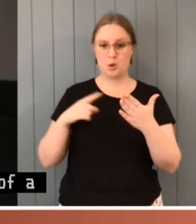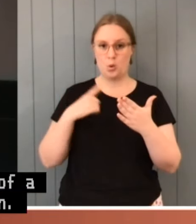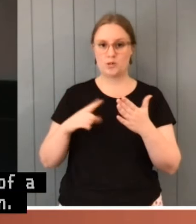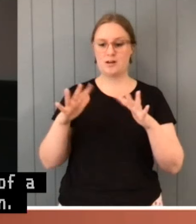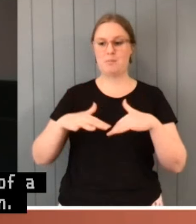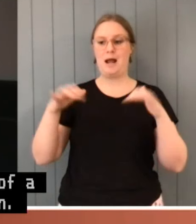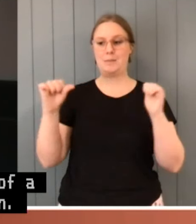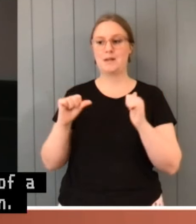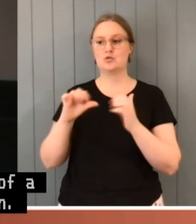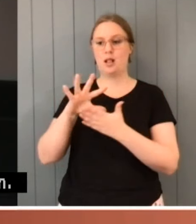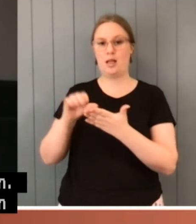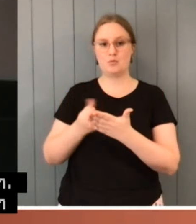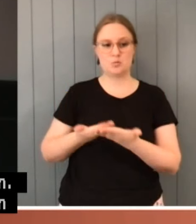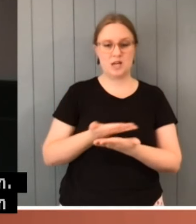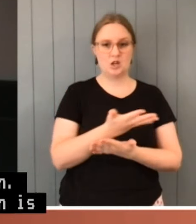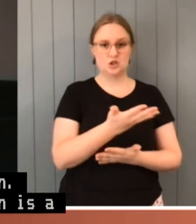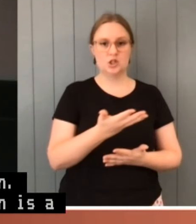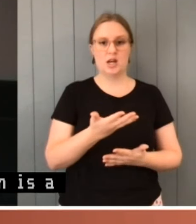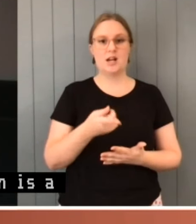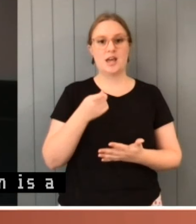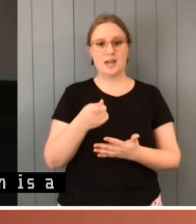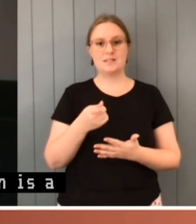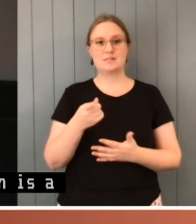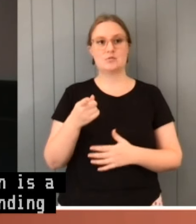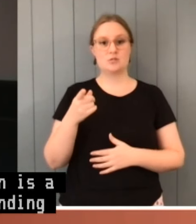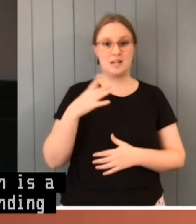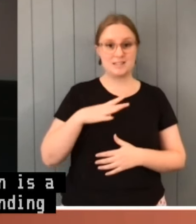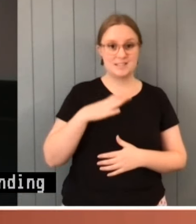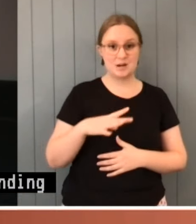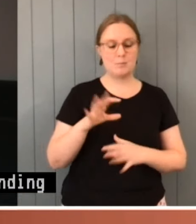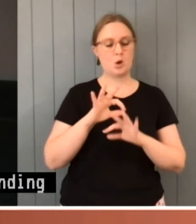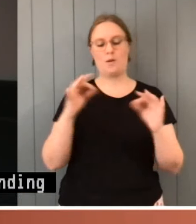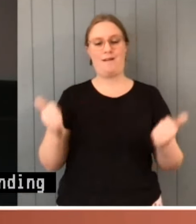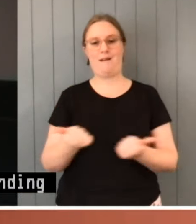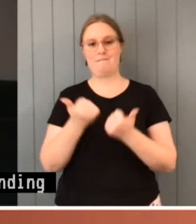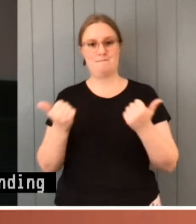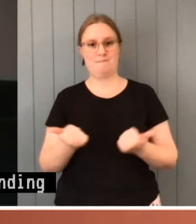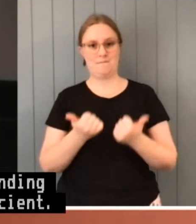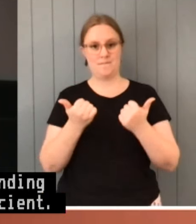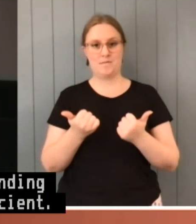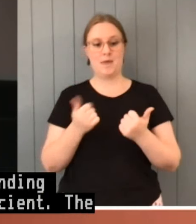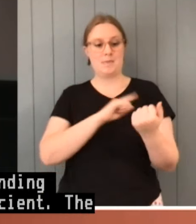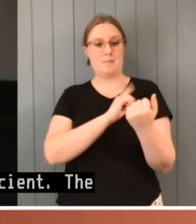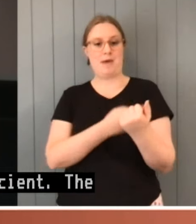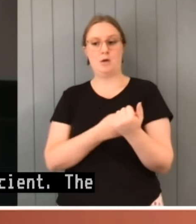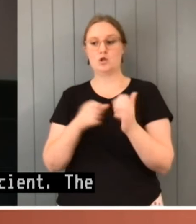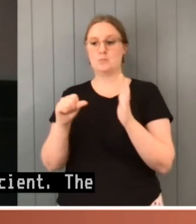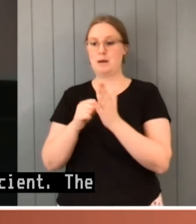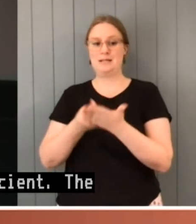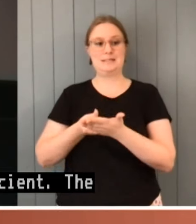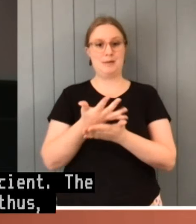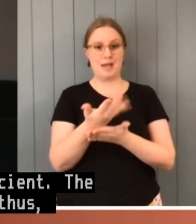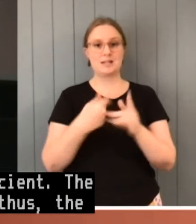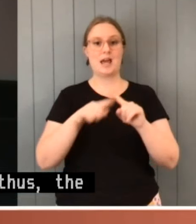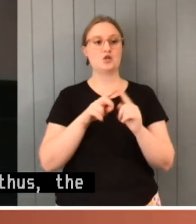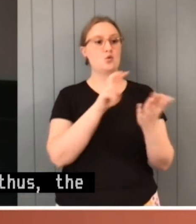of spending power, but it is not sufficient. The power to spend money, and thus the power to contract to spend money entering into government contracts,